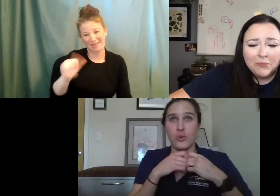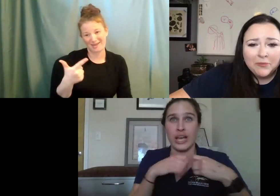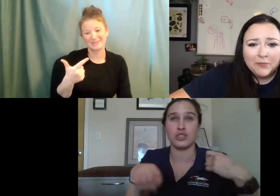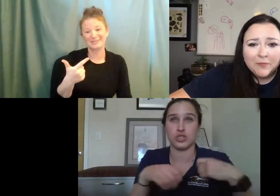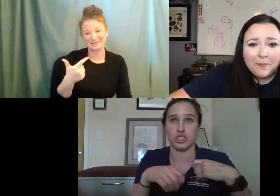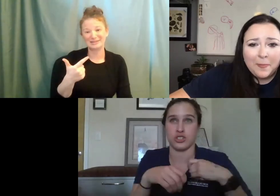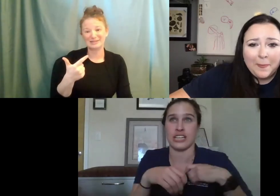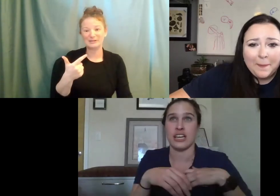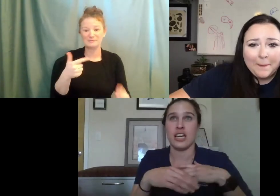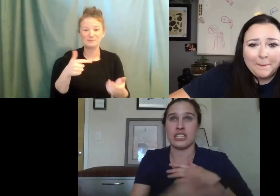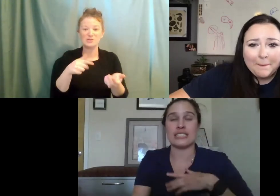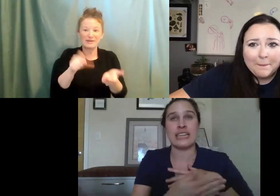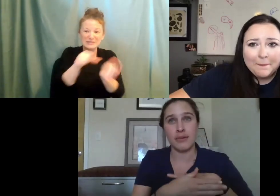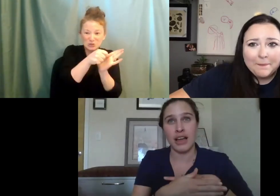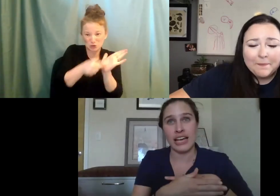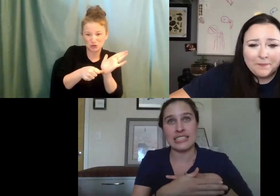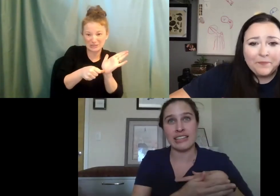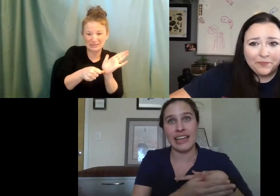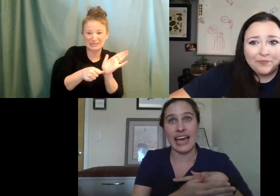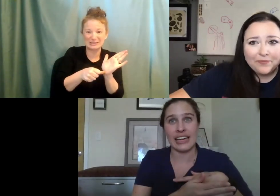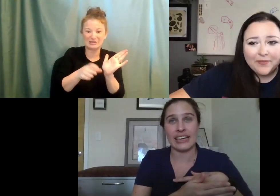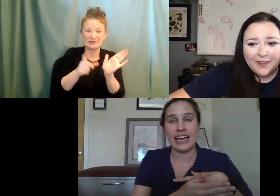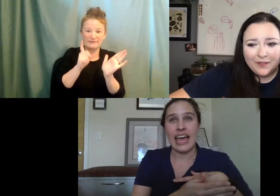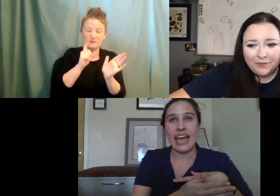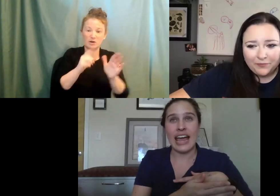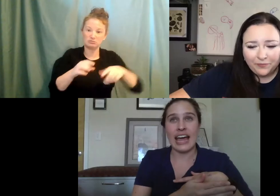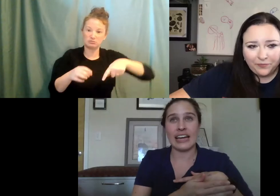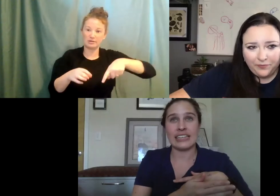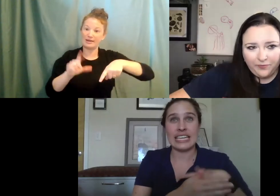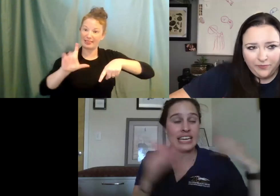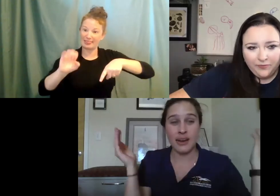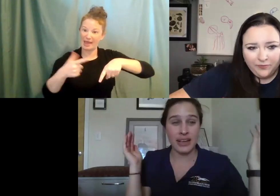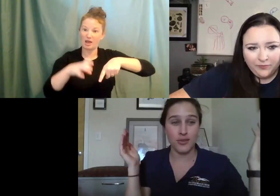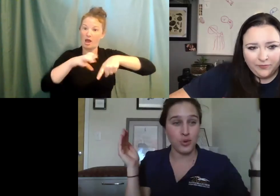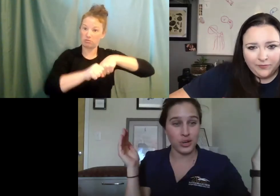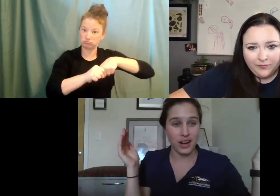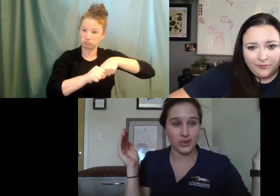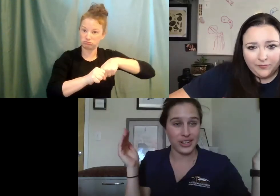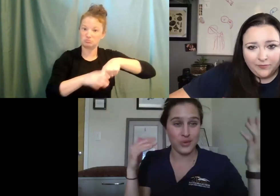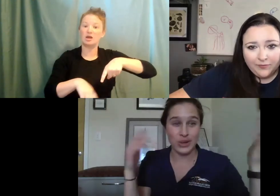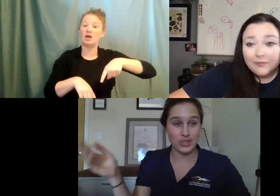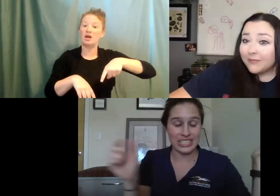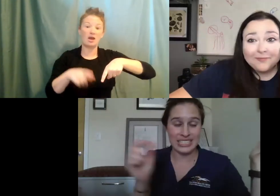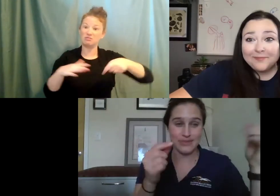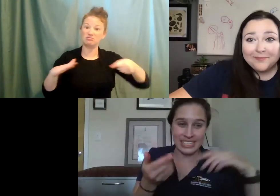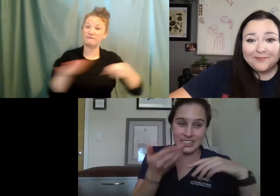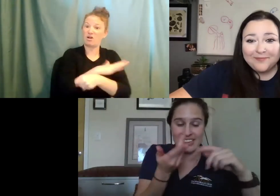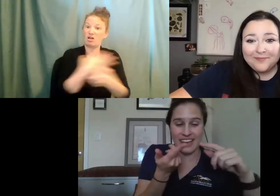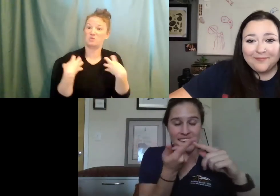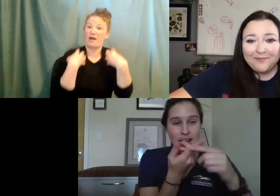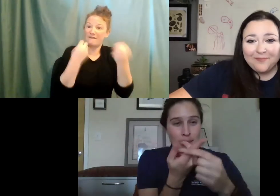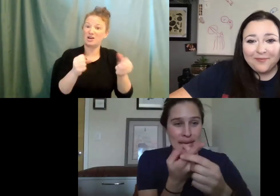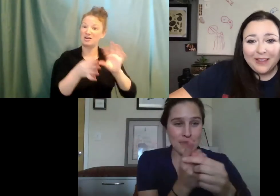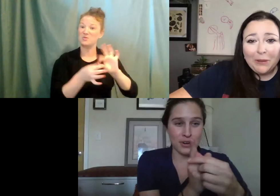so we had to do surgery to stabilize the leg and he ended up making a full recovery and we got to release it and